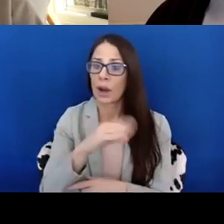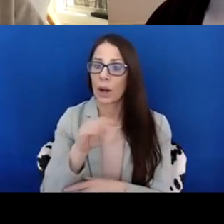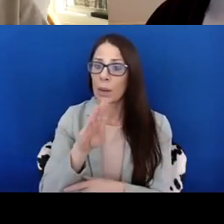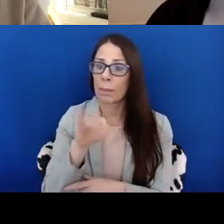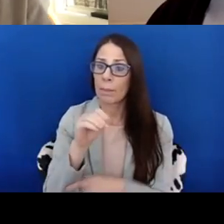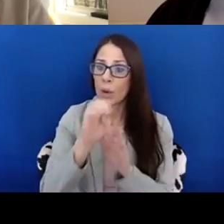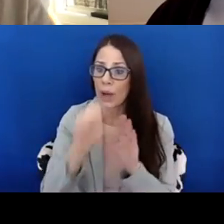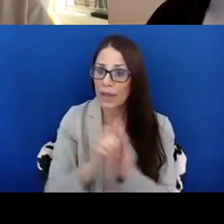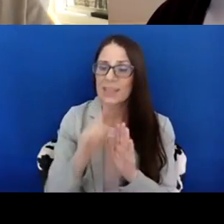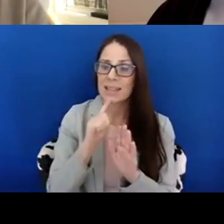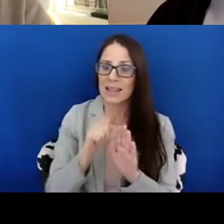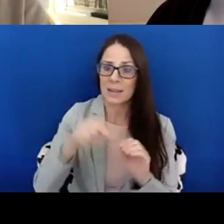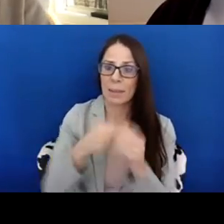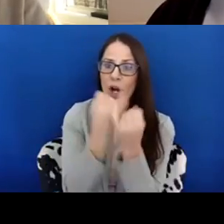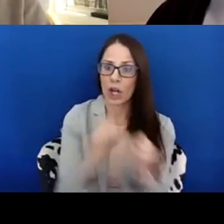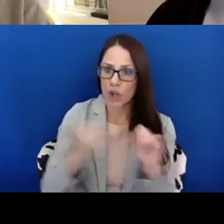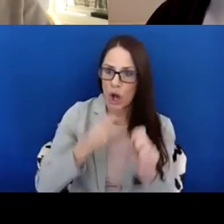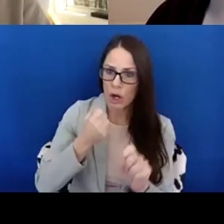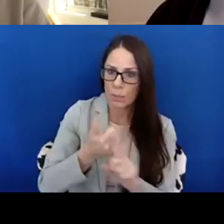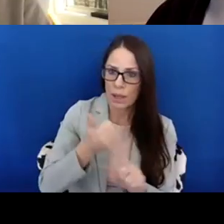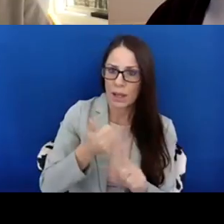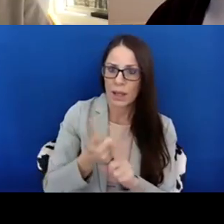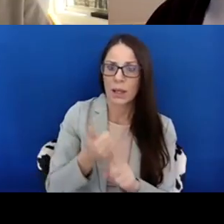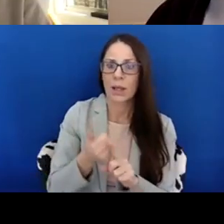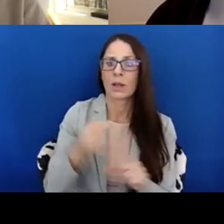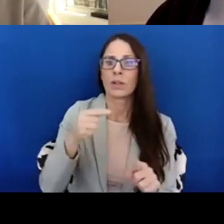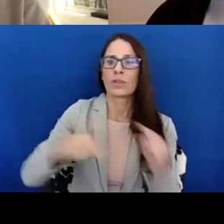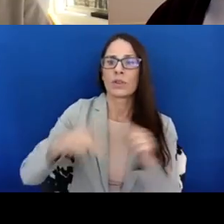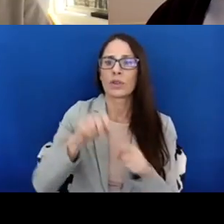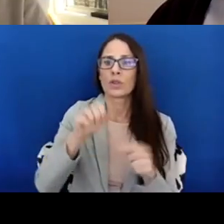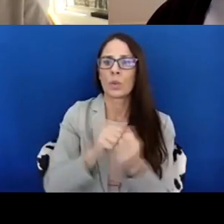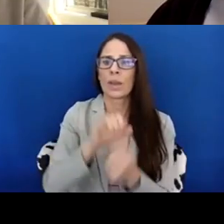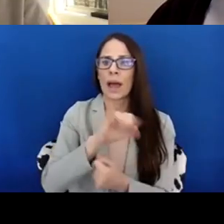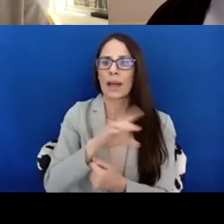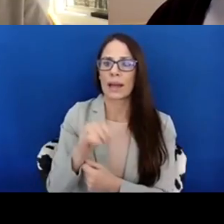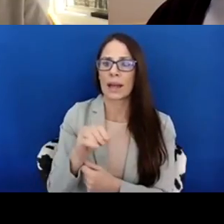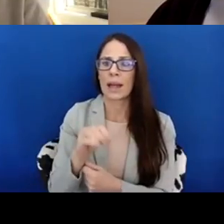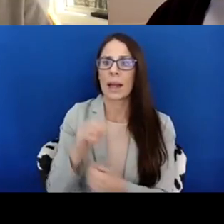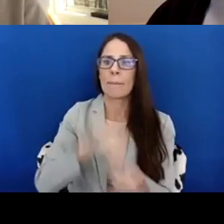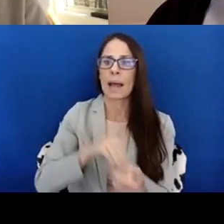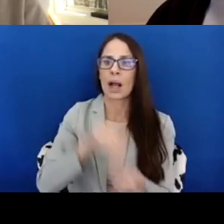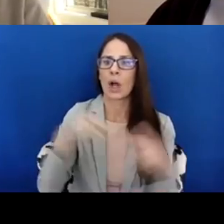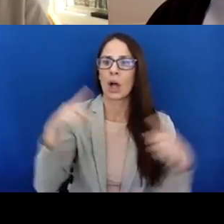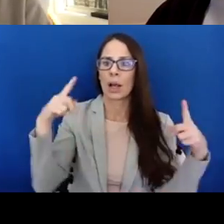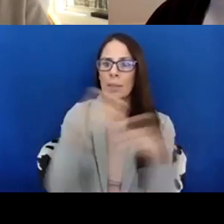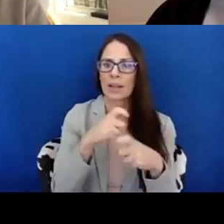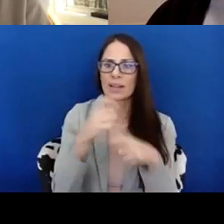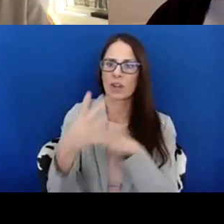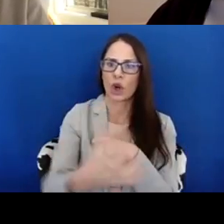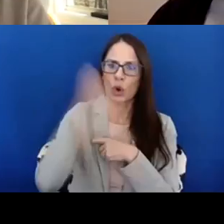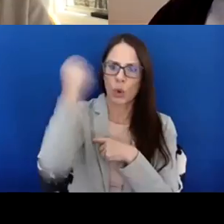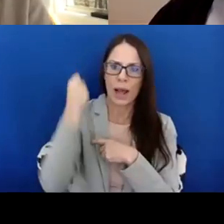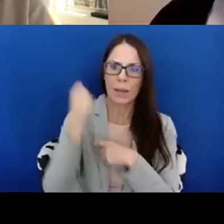autonomy. Surrogates of people with IDD and with medical complexities have to grab their autonomous rights.